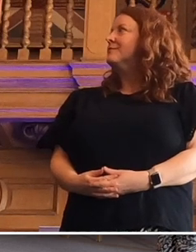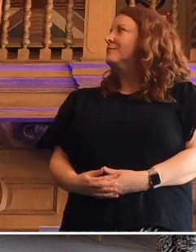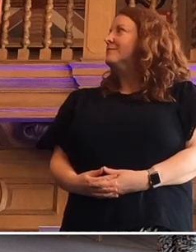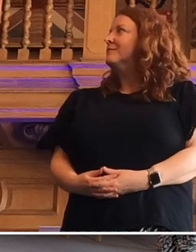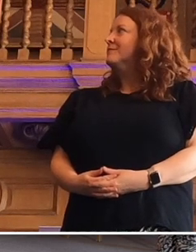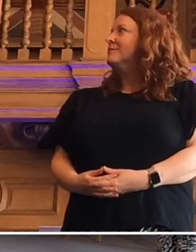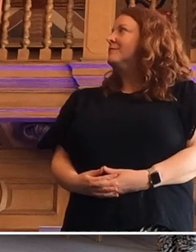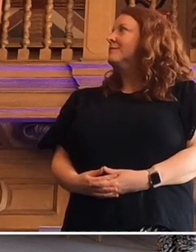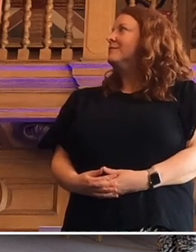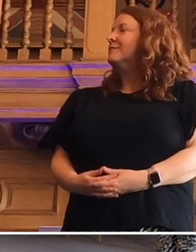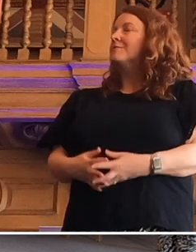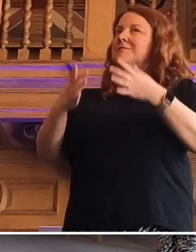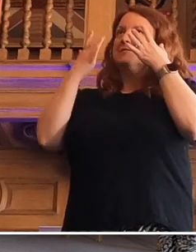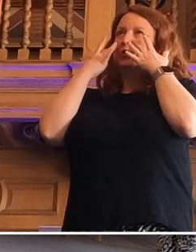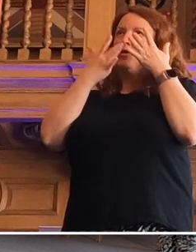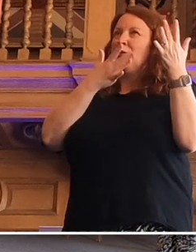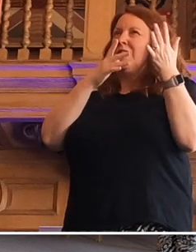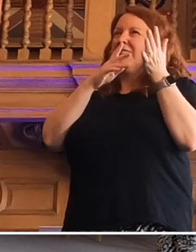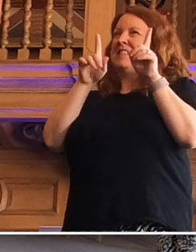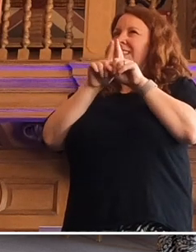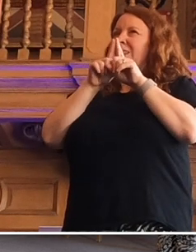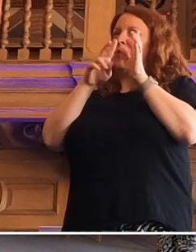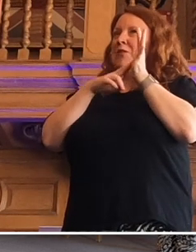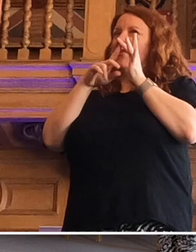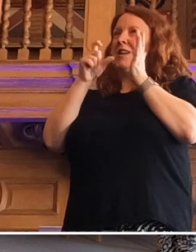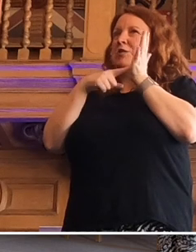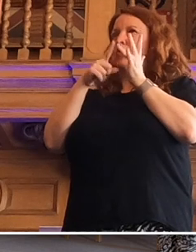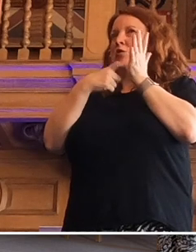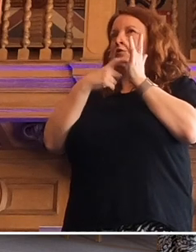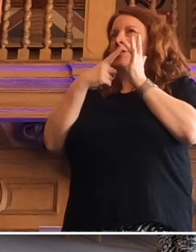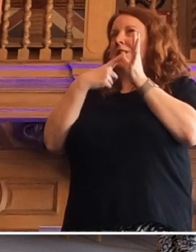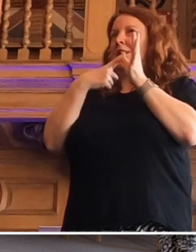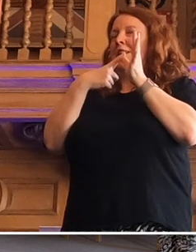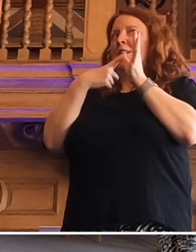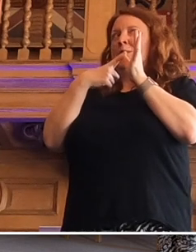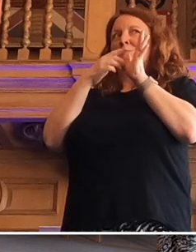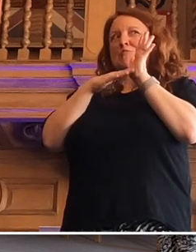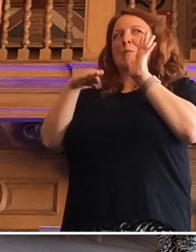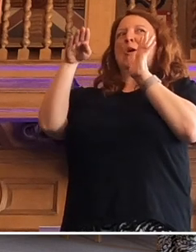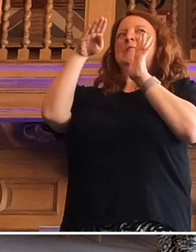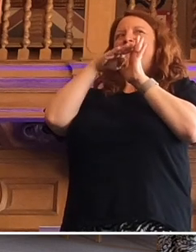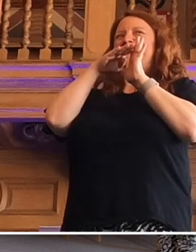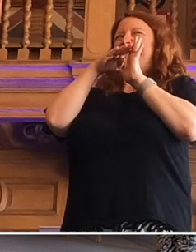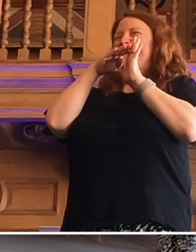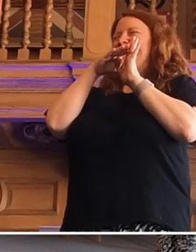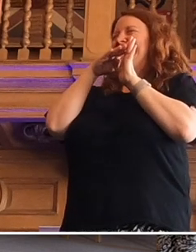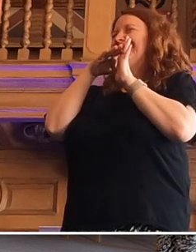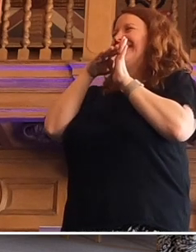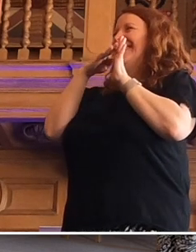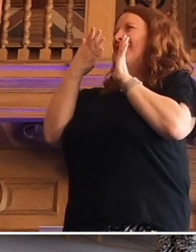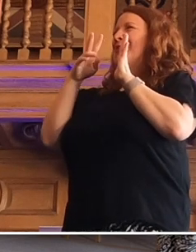Illustrating what Victoria has recently been promoted from deputy director to director of public health.